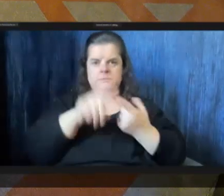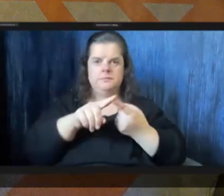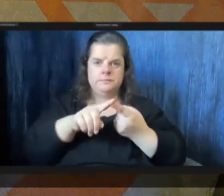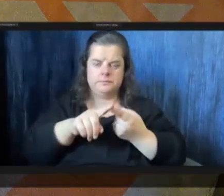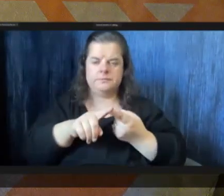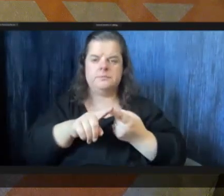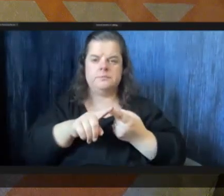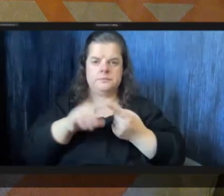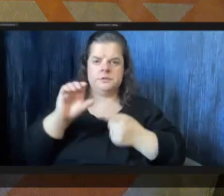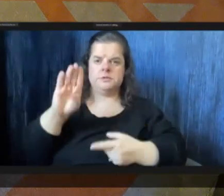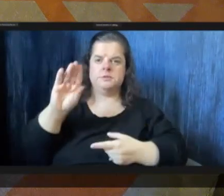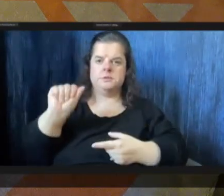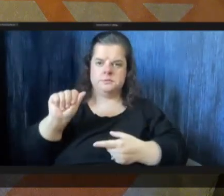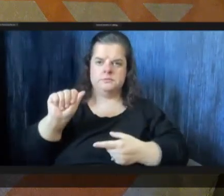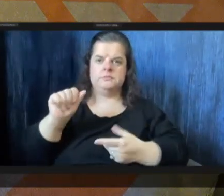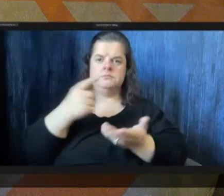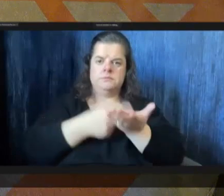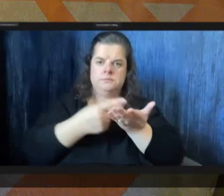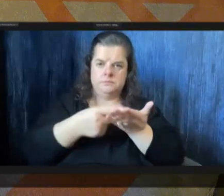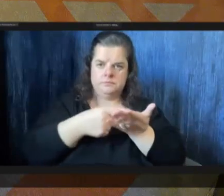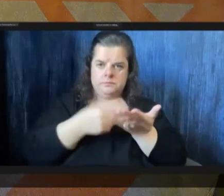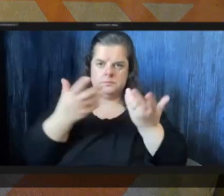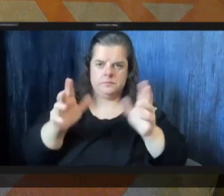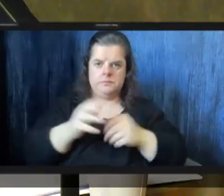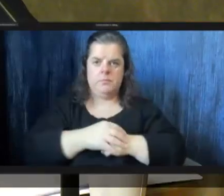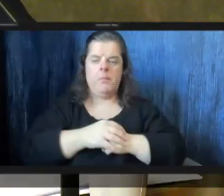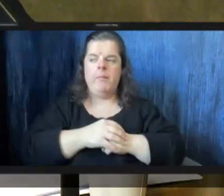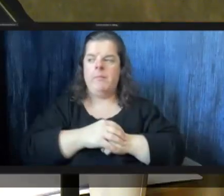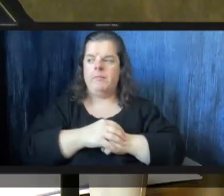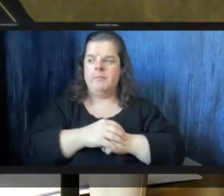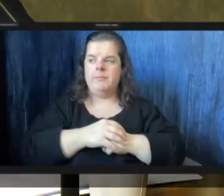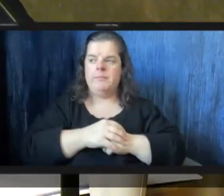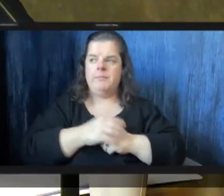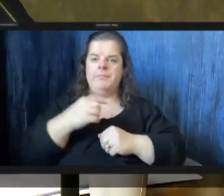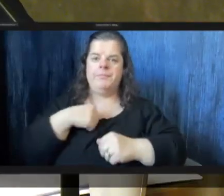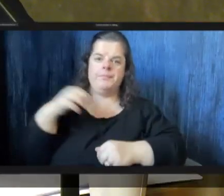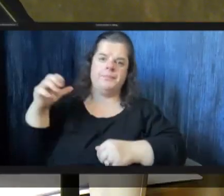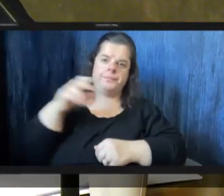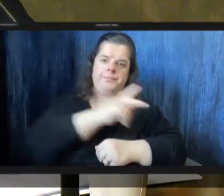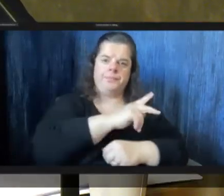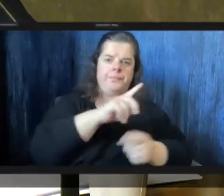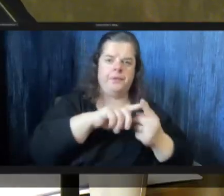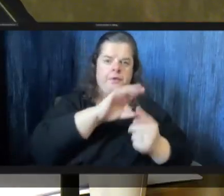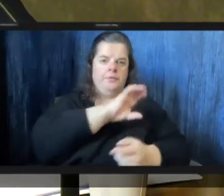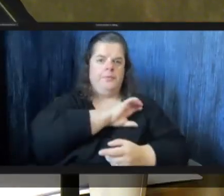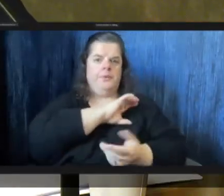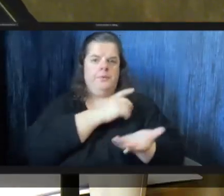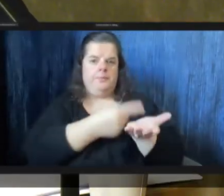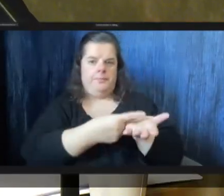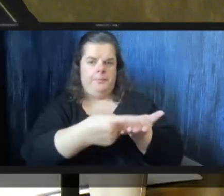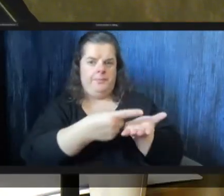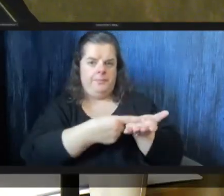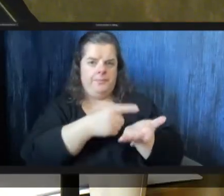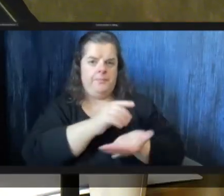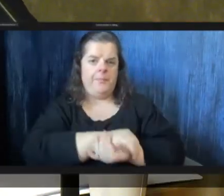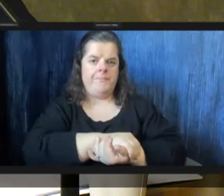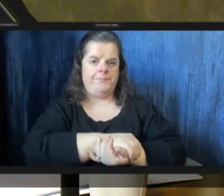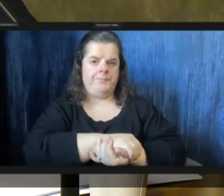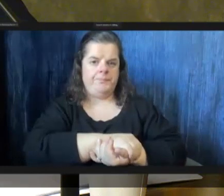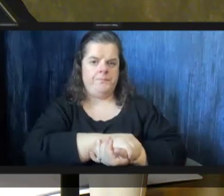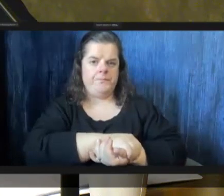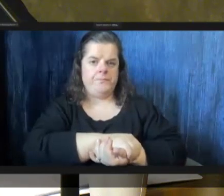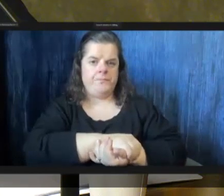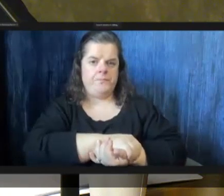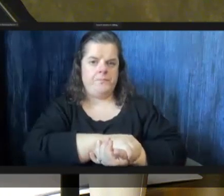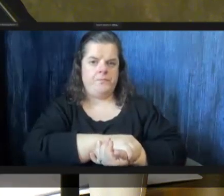no cbas so if we go back to the police negotiate negotiations that